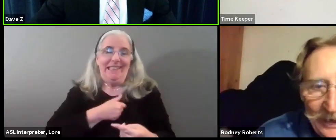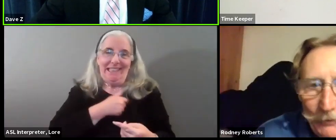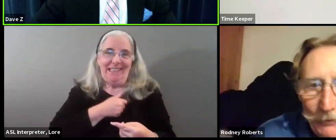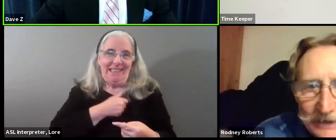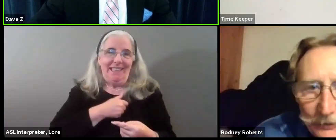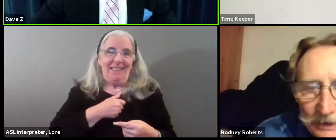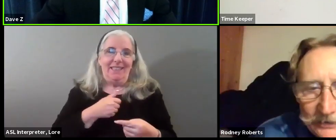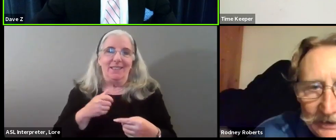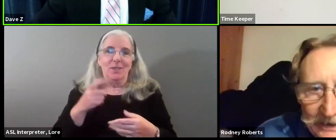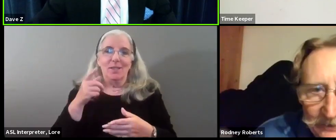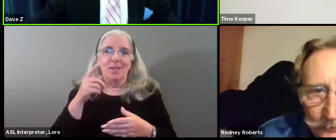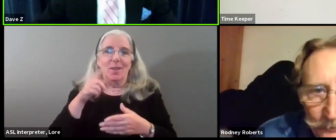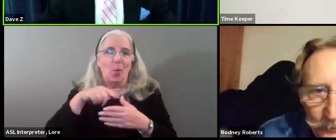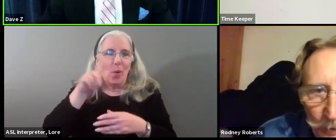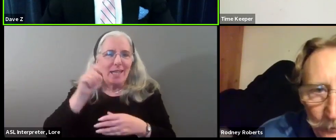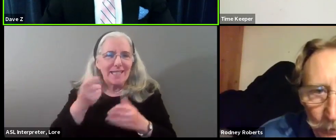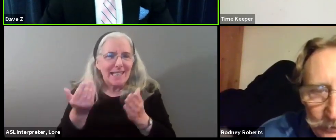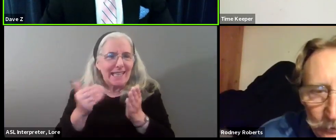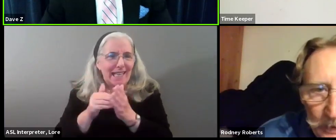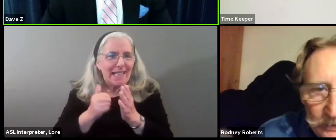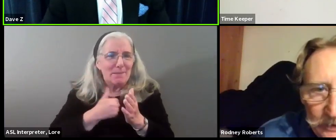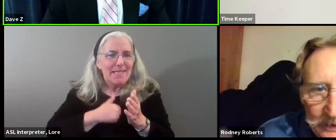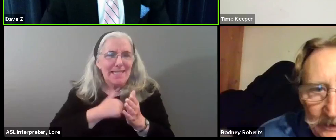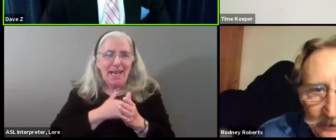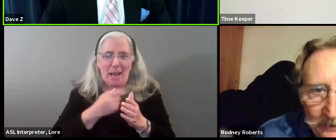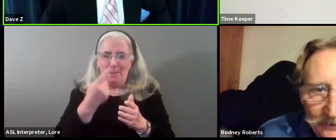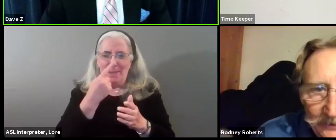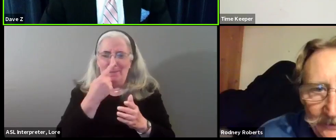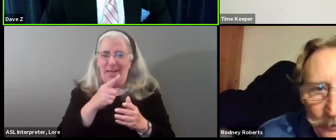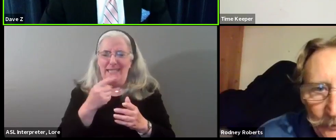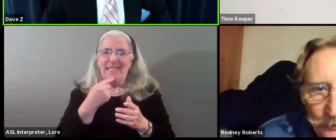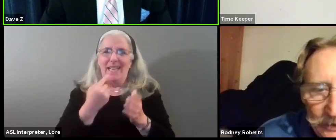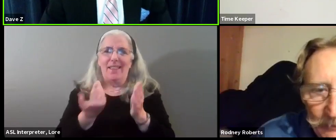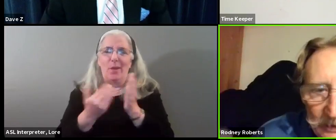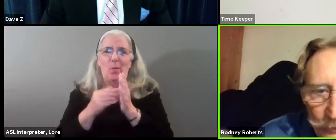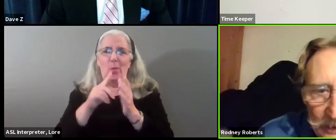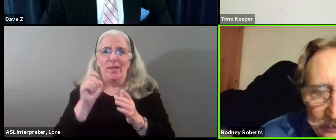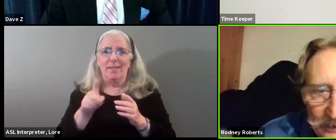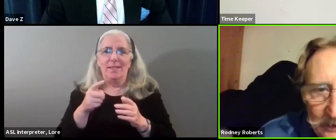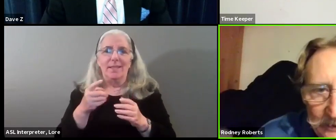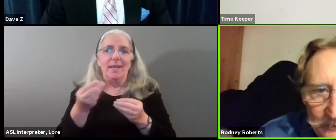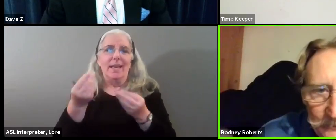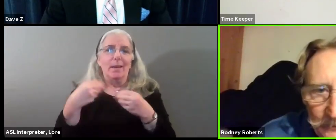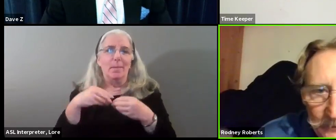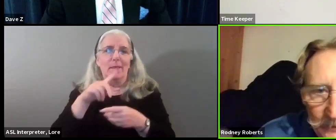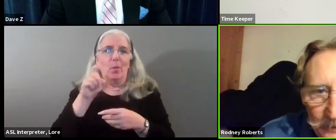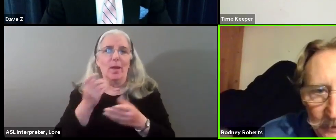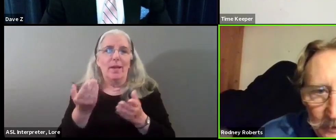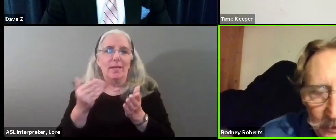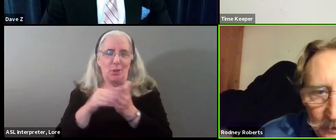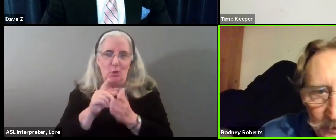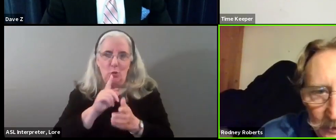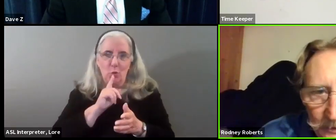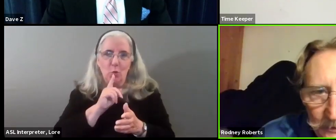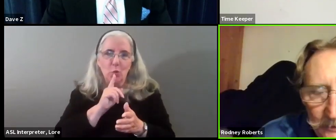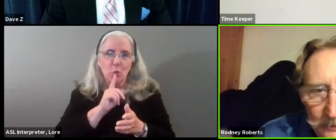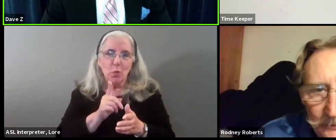understand your problem. Yes, go ahead. Well, can you give me the question again? I sure can.